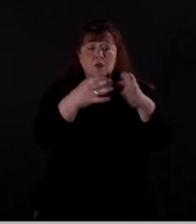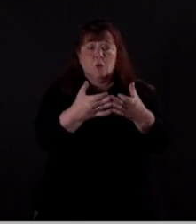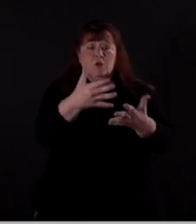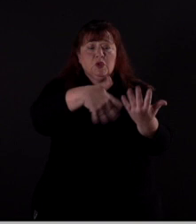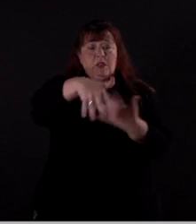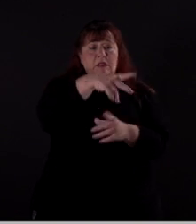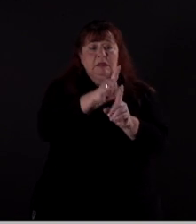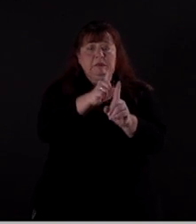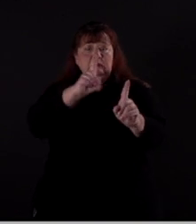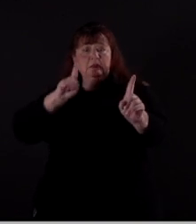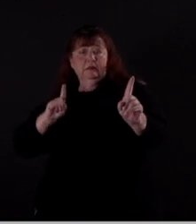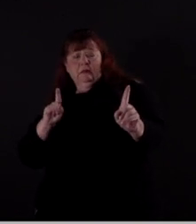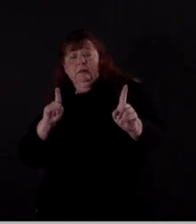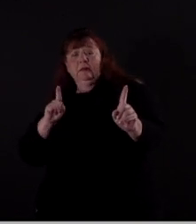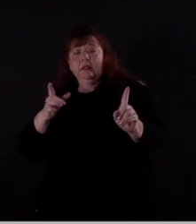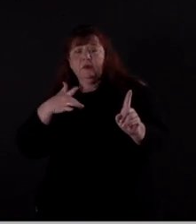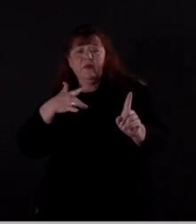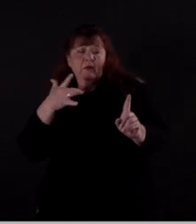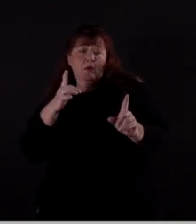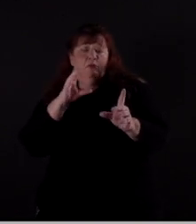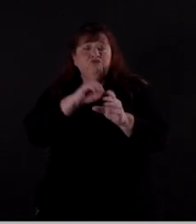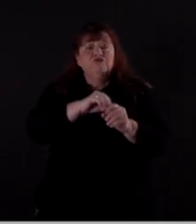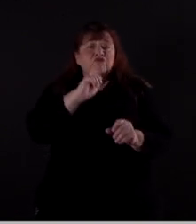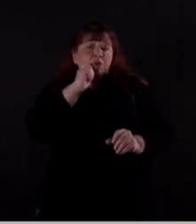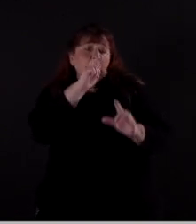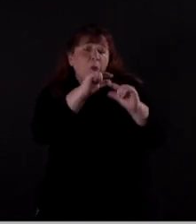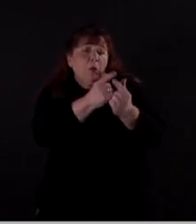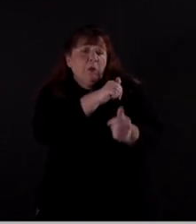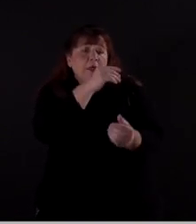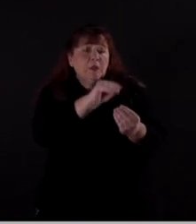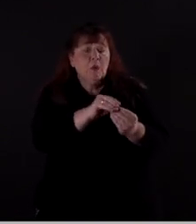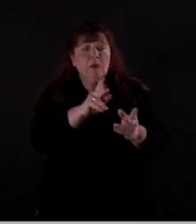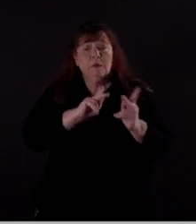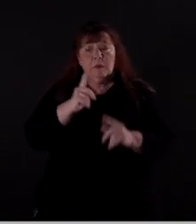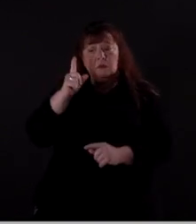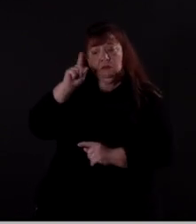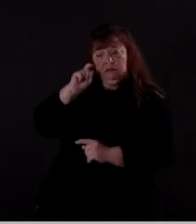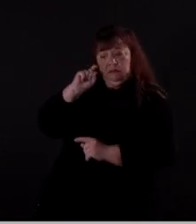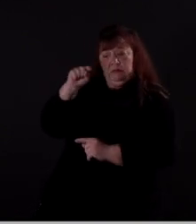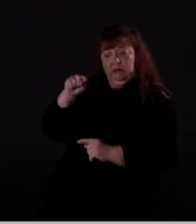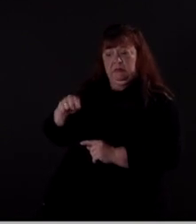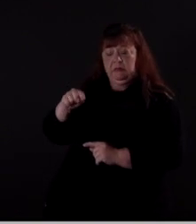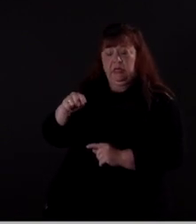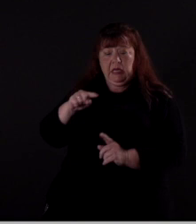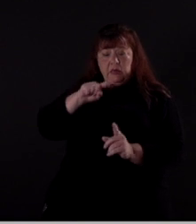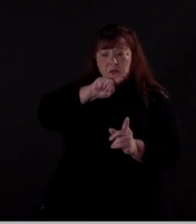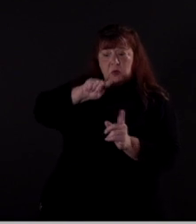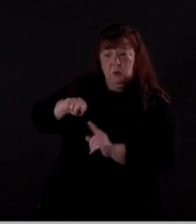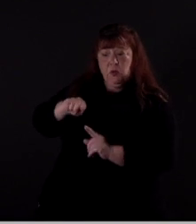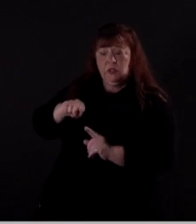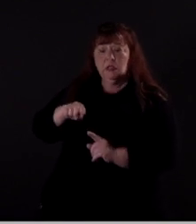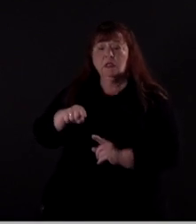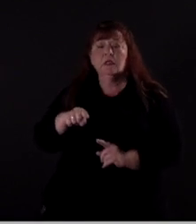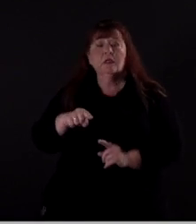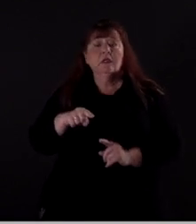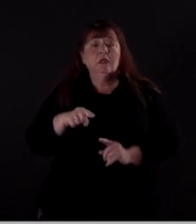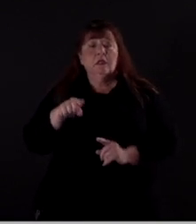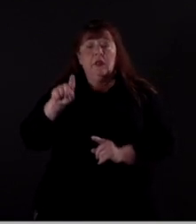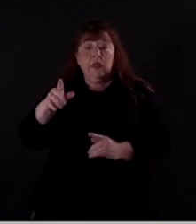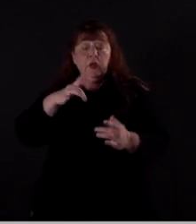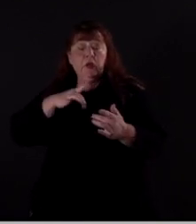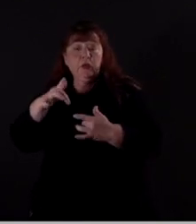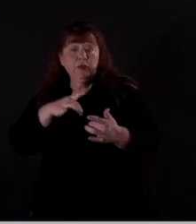because they're not part of the cool group anymore because people are suspicious that they're the ones making the report. That information along with their